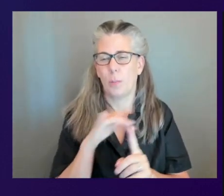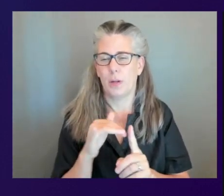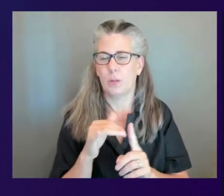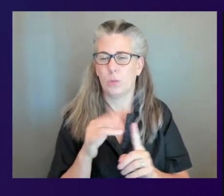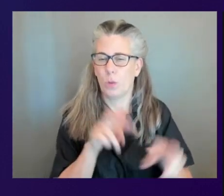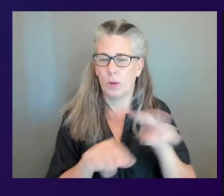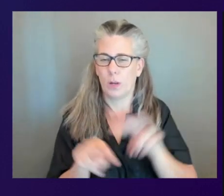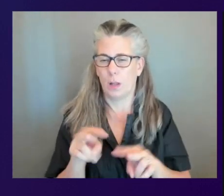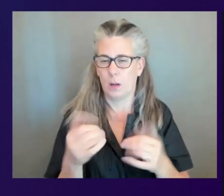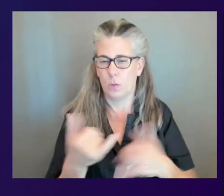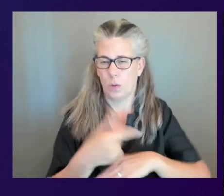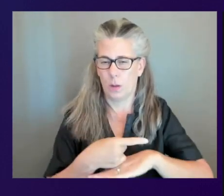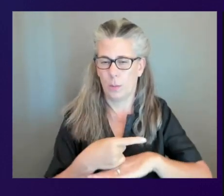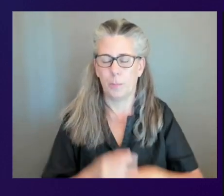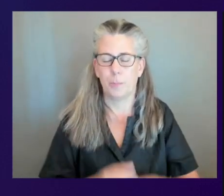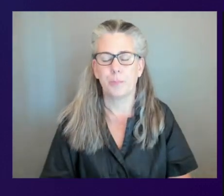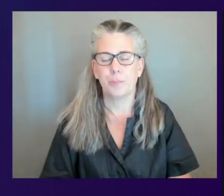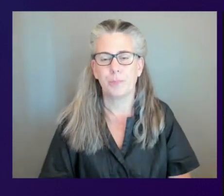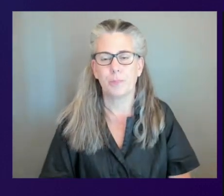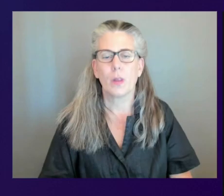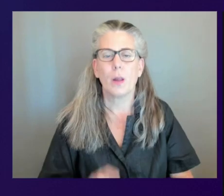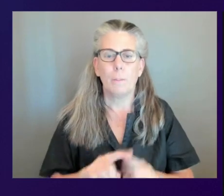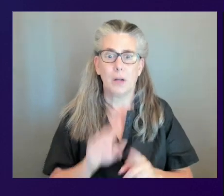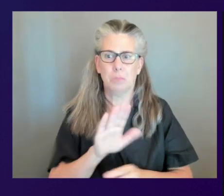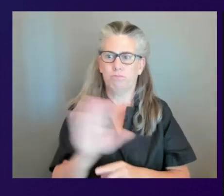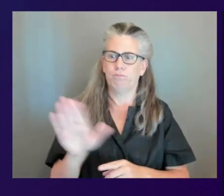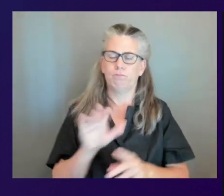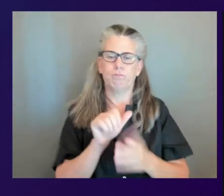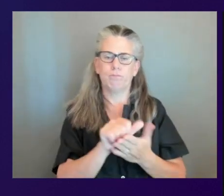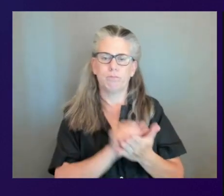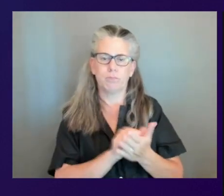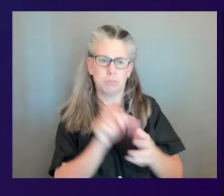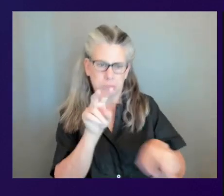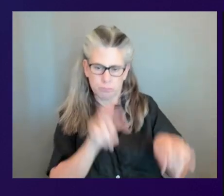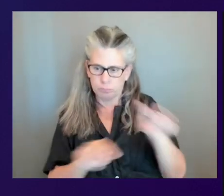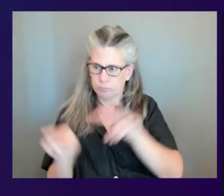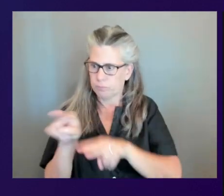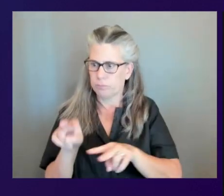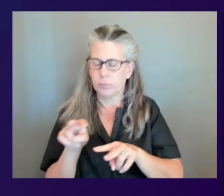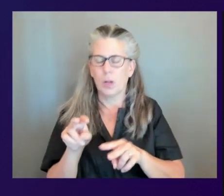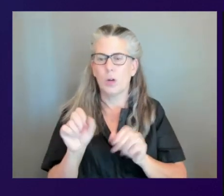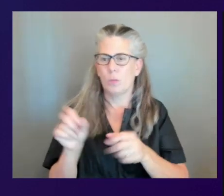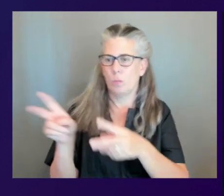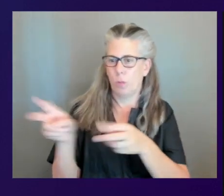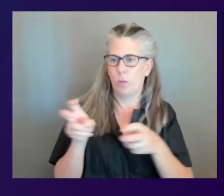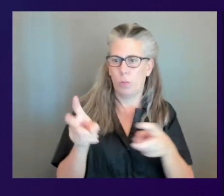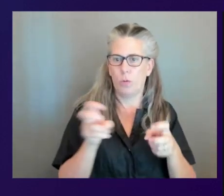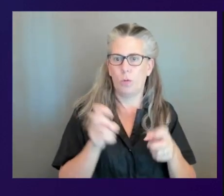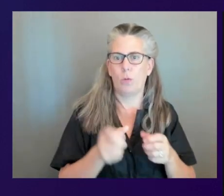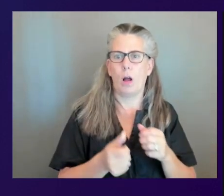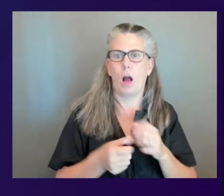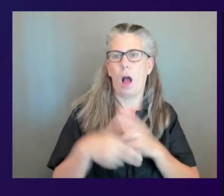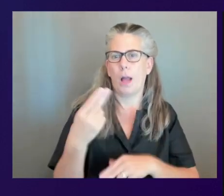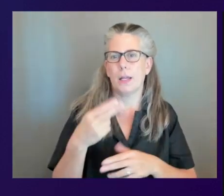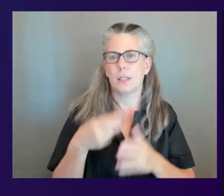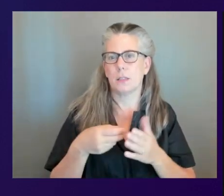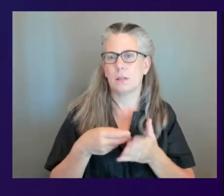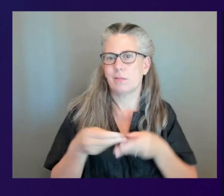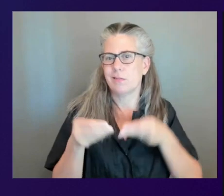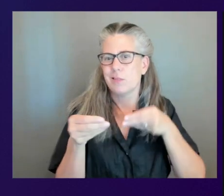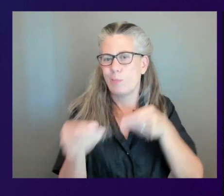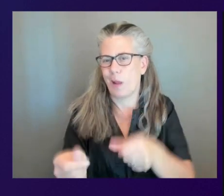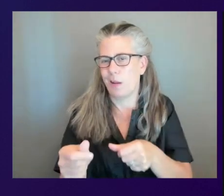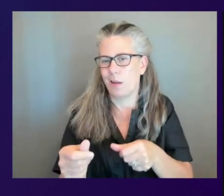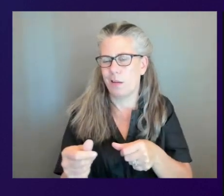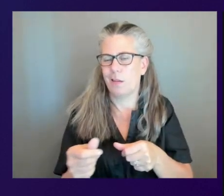can look across your accounts within your whole organization and pull out which accounts have the most spend you can also look at the